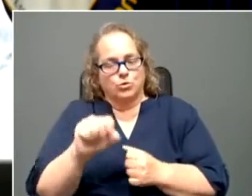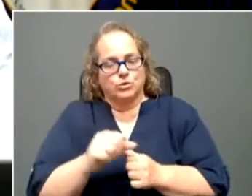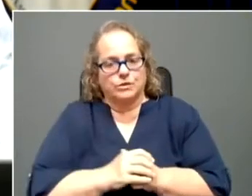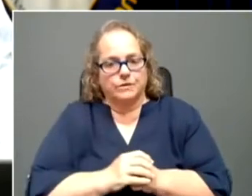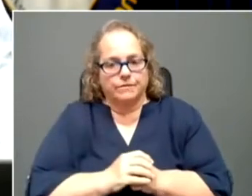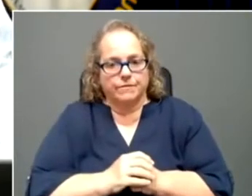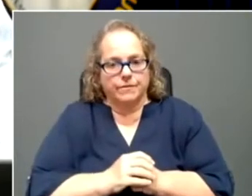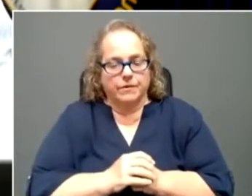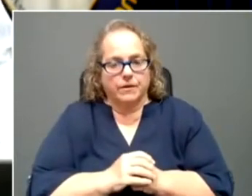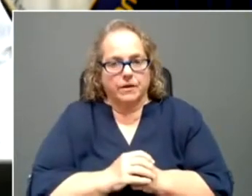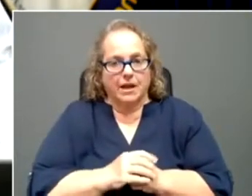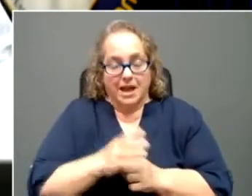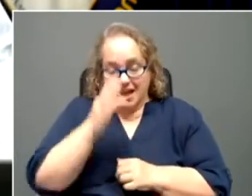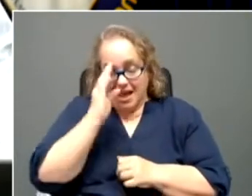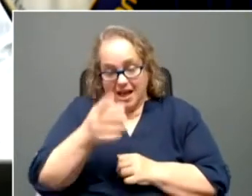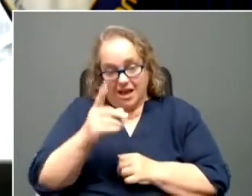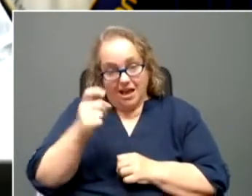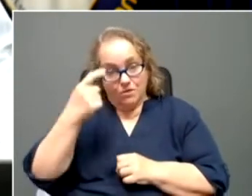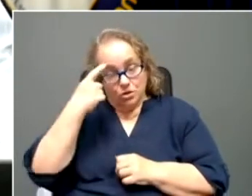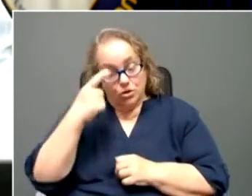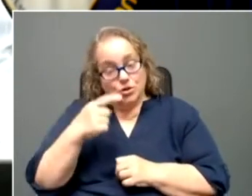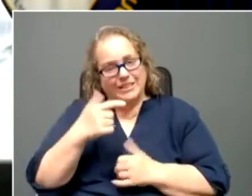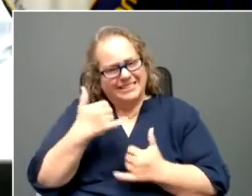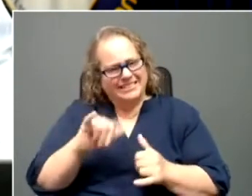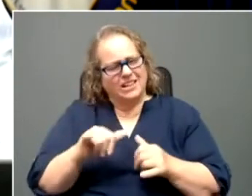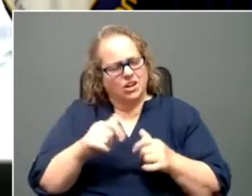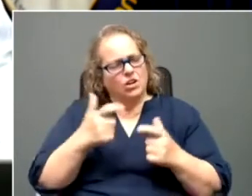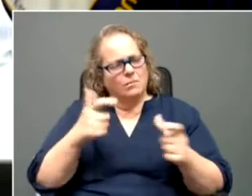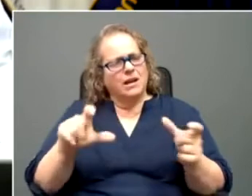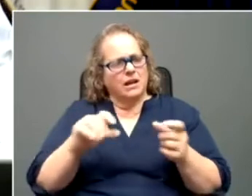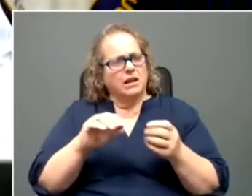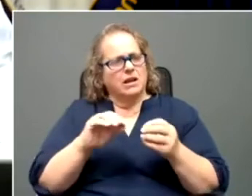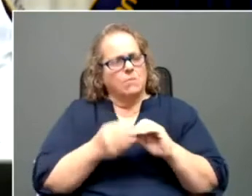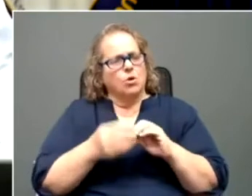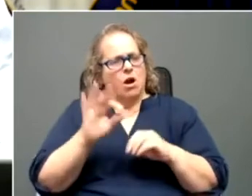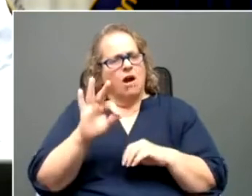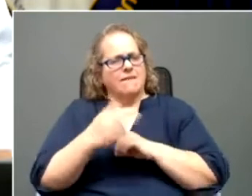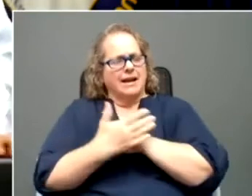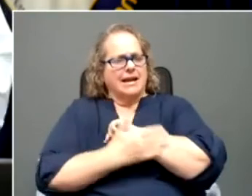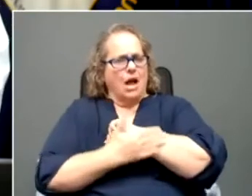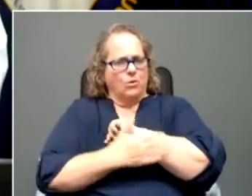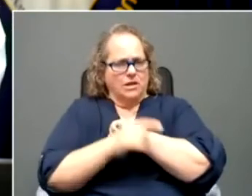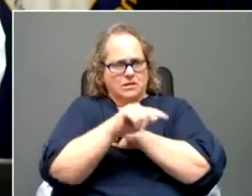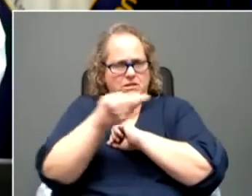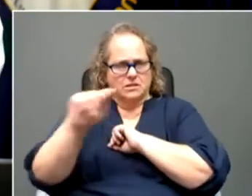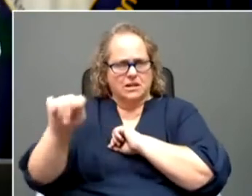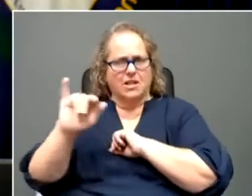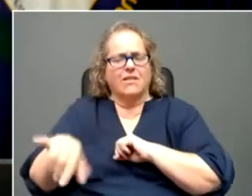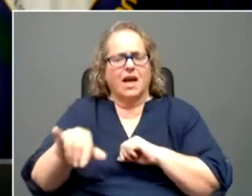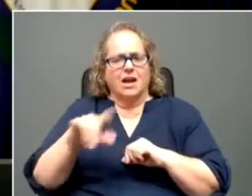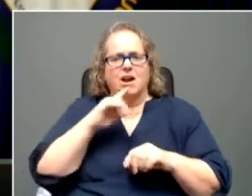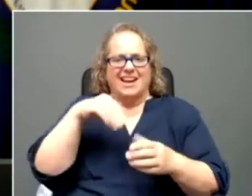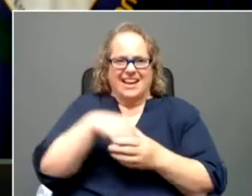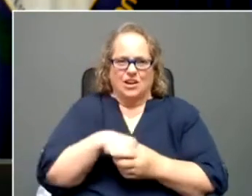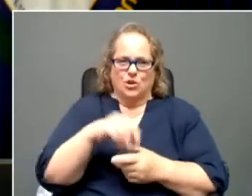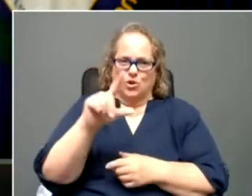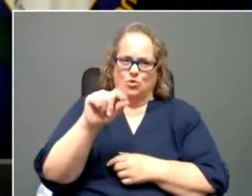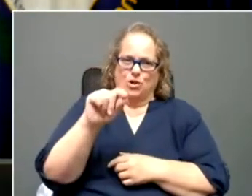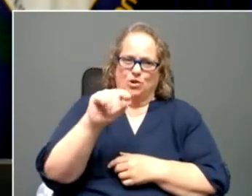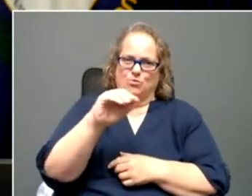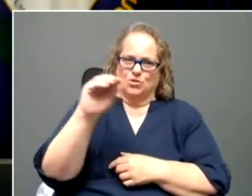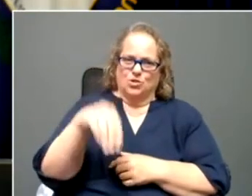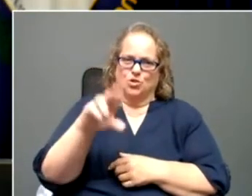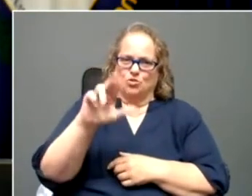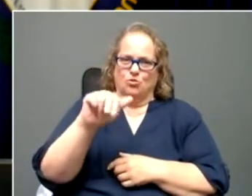Hi, Governor. Um, there's still a good number of counties that have, um, are in that 20% range of